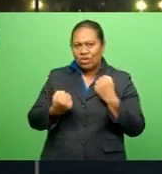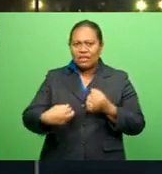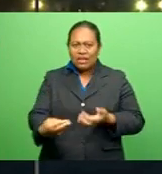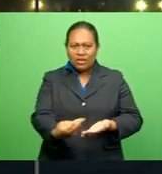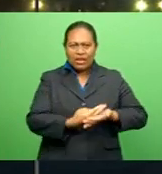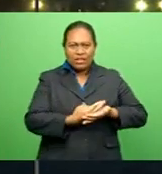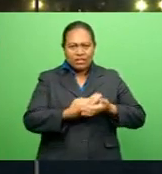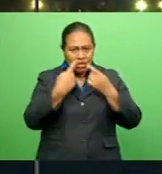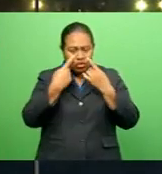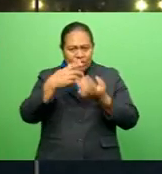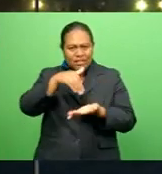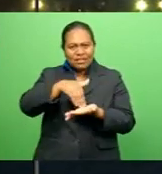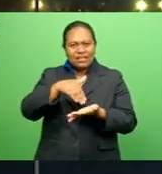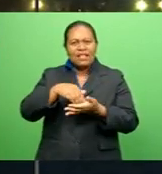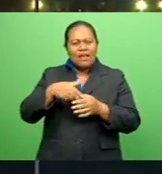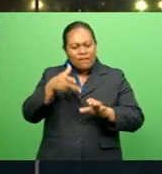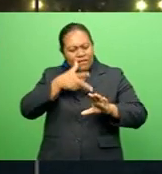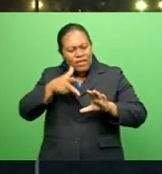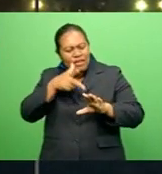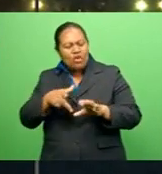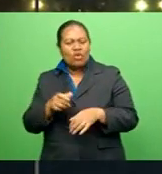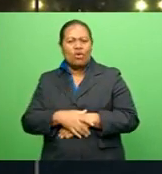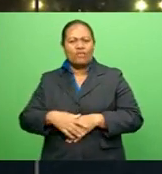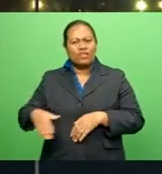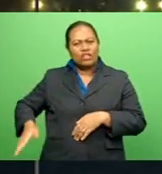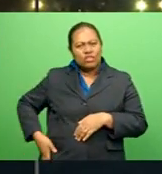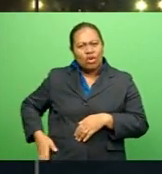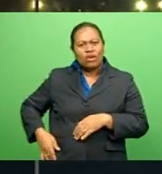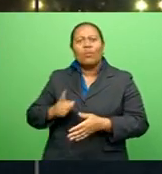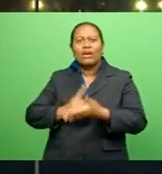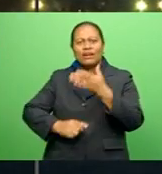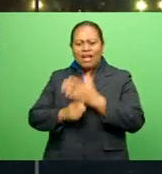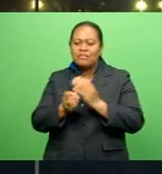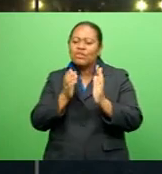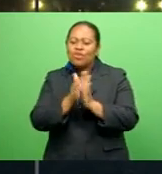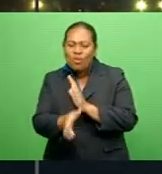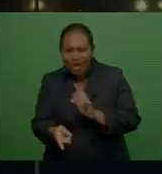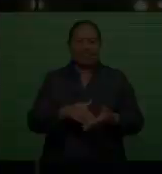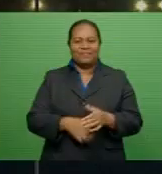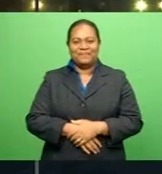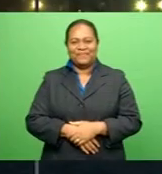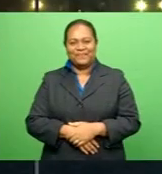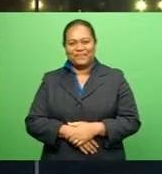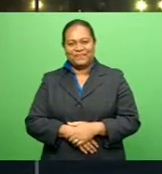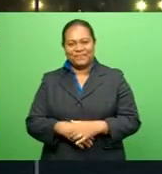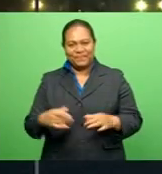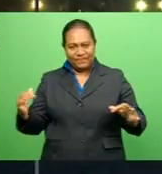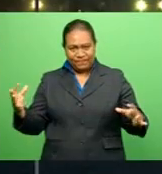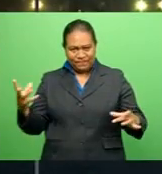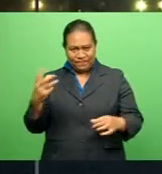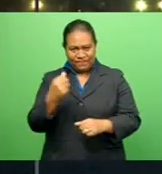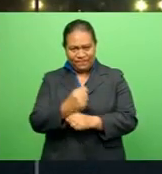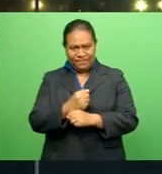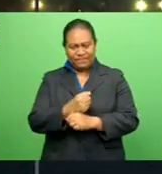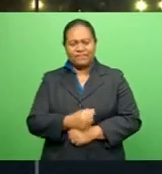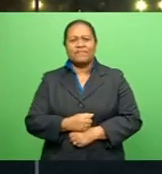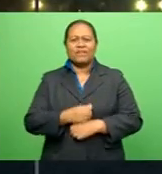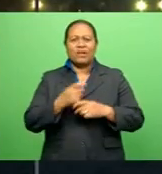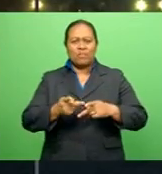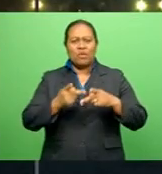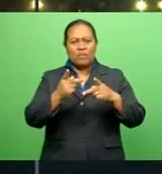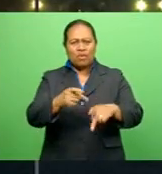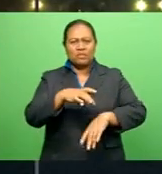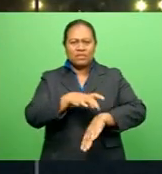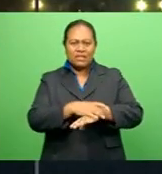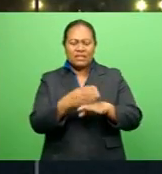video of the dog Tracked it down and adopted it Giving it a permanent home And recapping our main stories Proposed